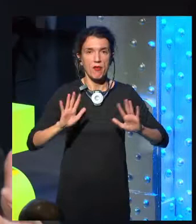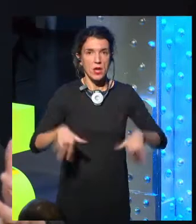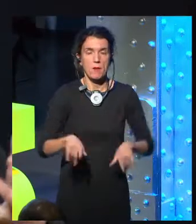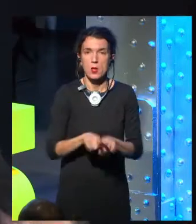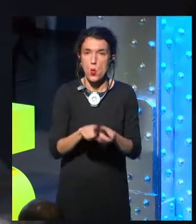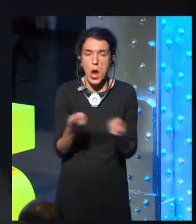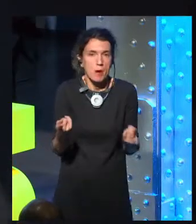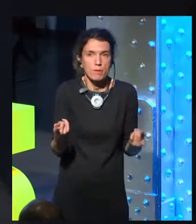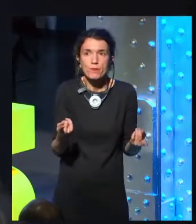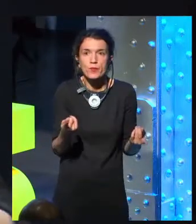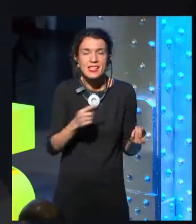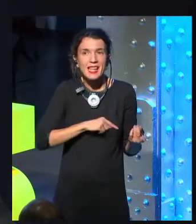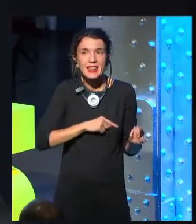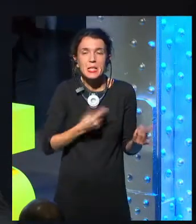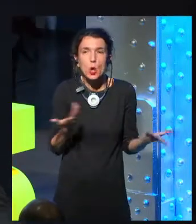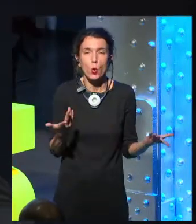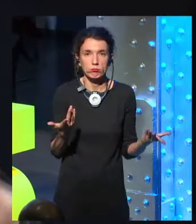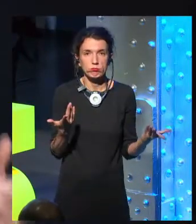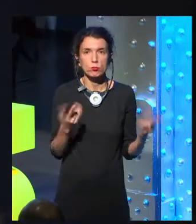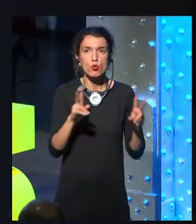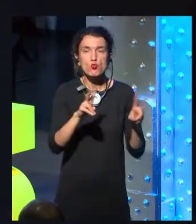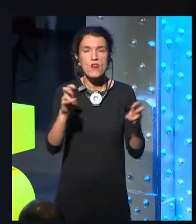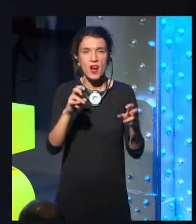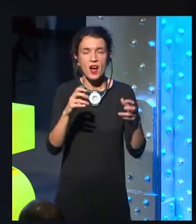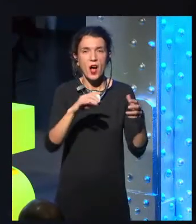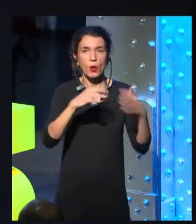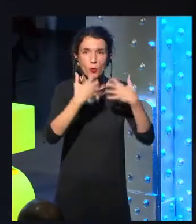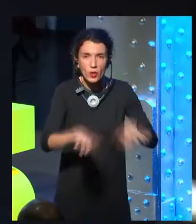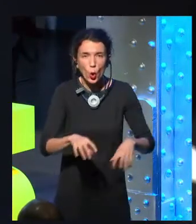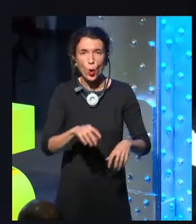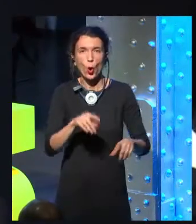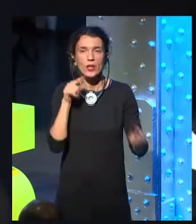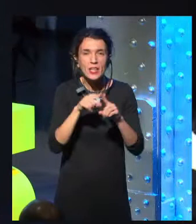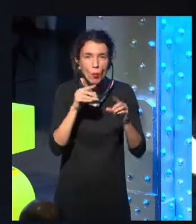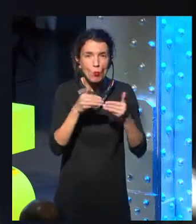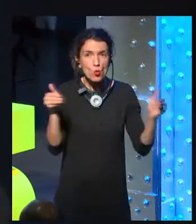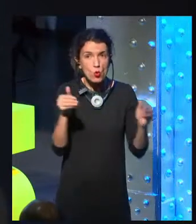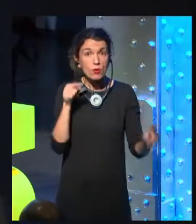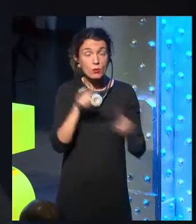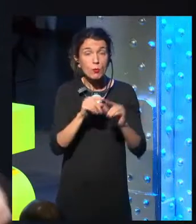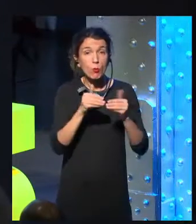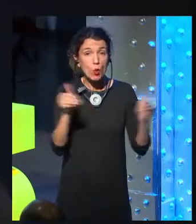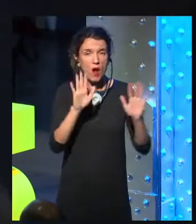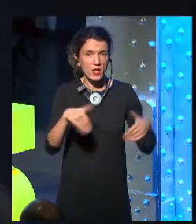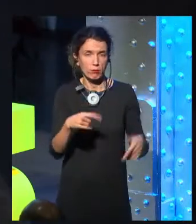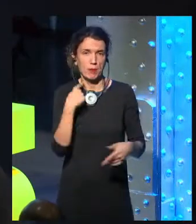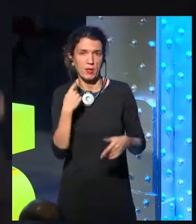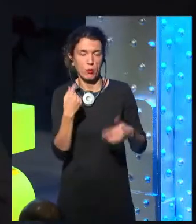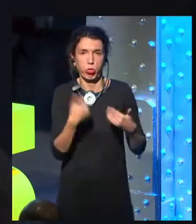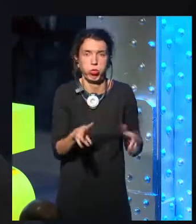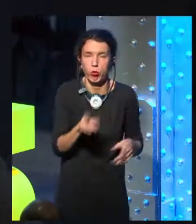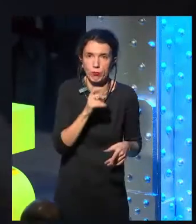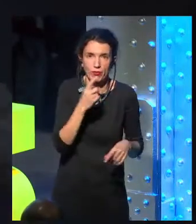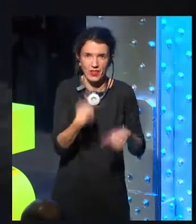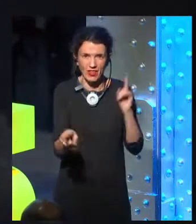they knew how to fix the machines. The next generation that comes in doesn't know why the thing is broken and how to fix it. So